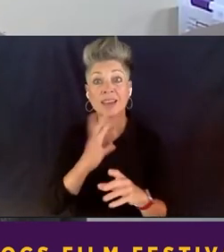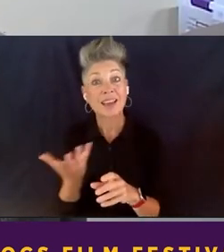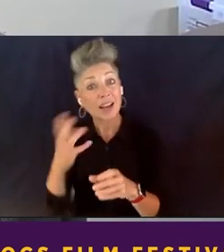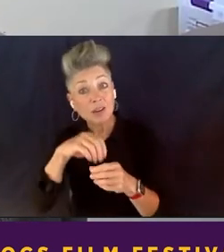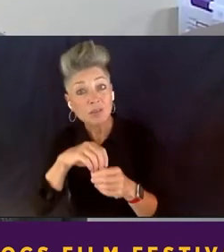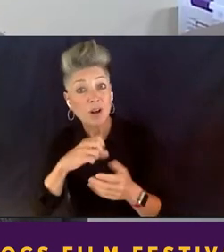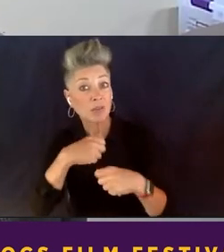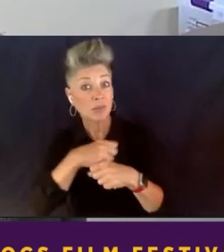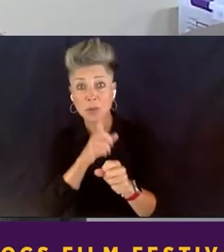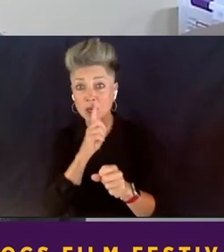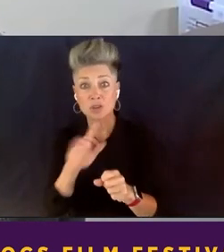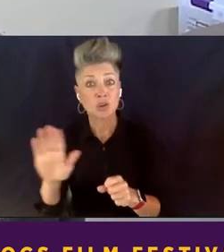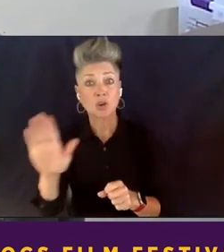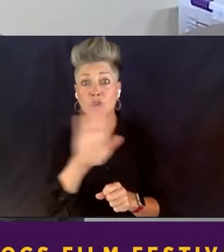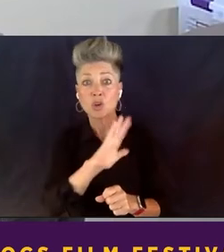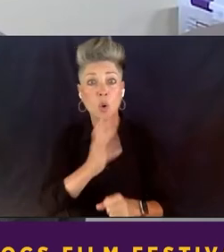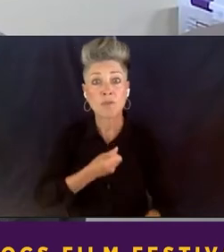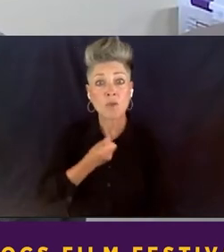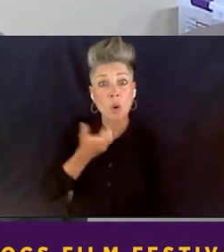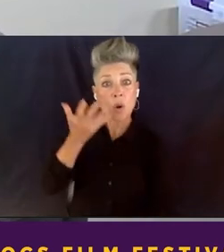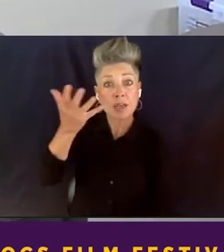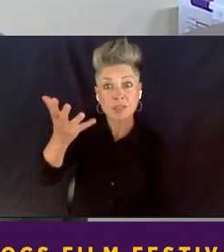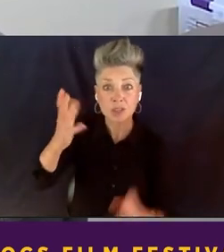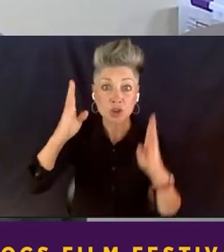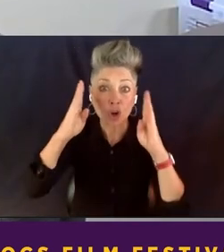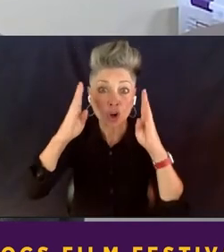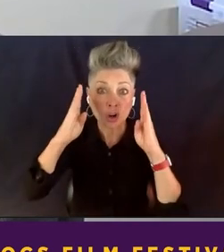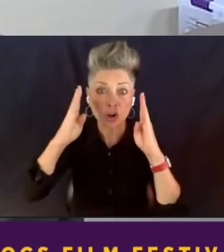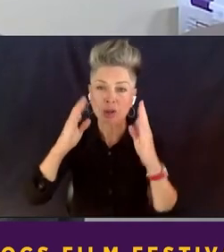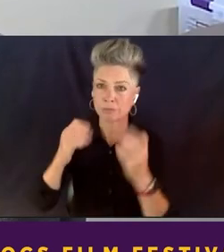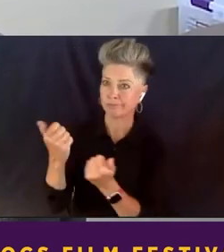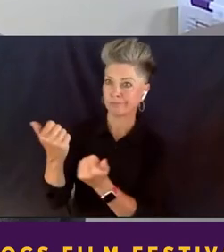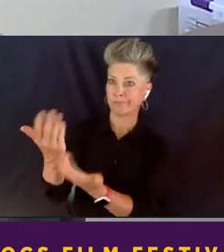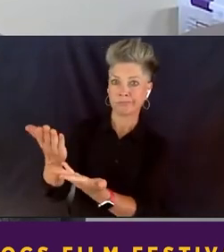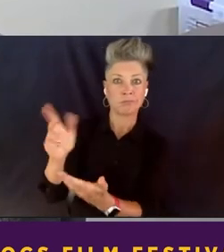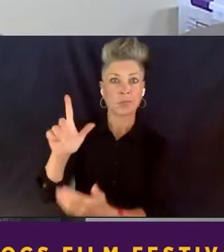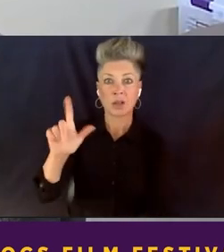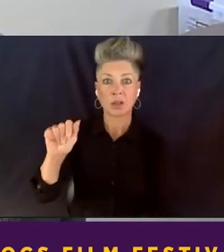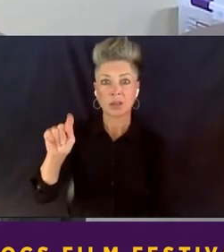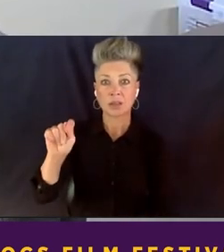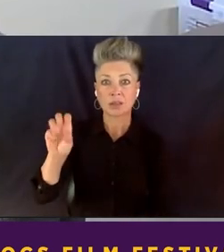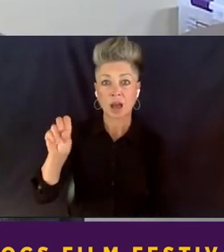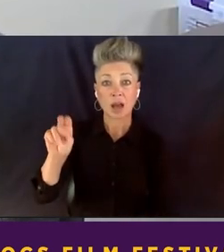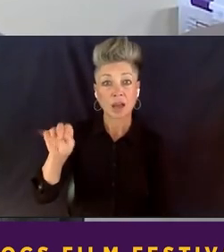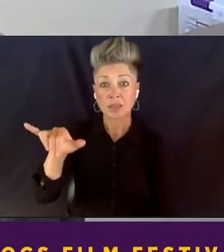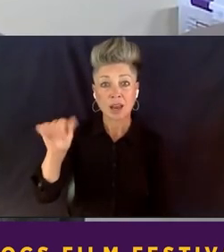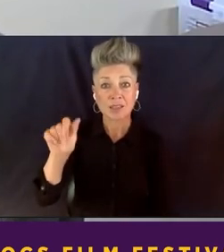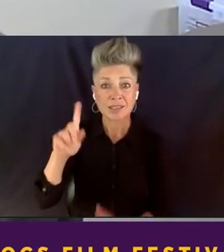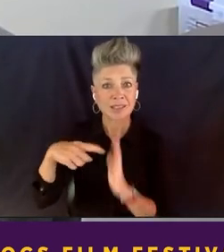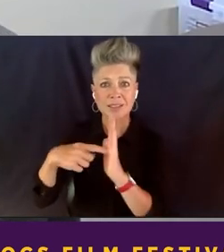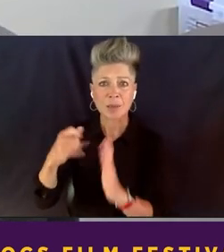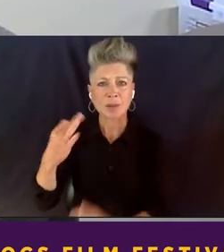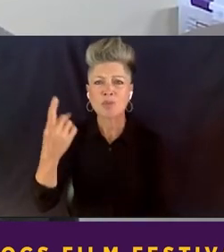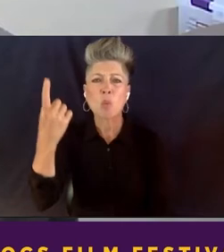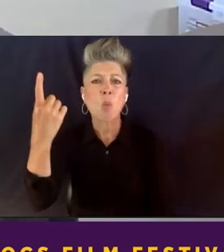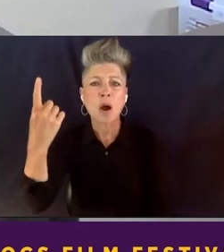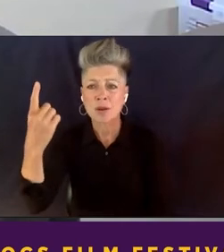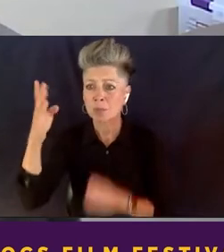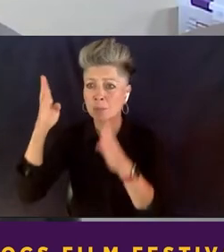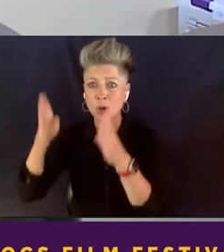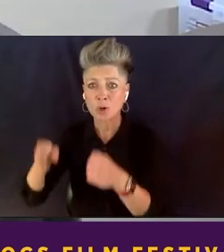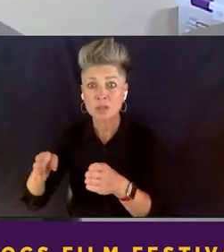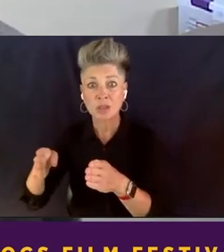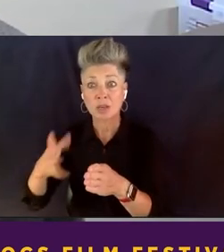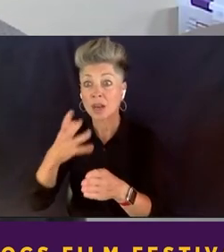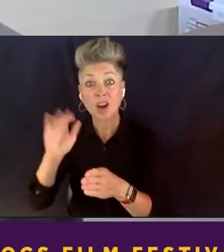making sure your voice can be heard. Latonya is an example of one person whose courage has led her